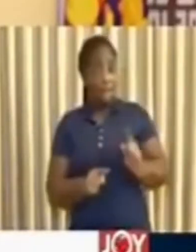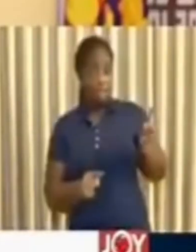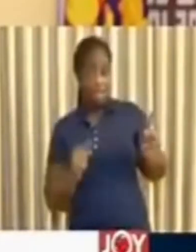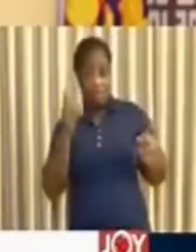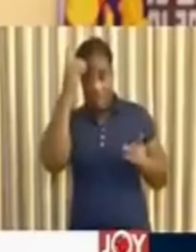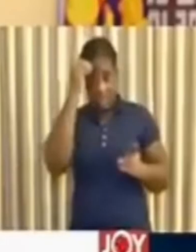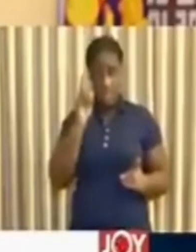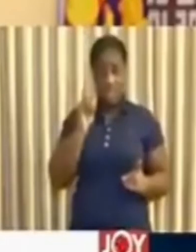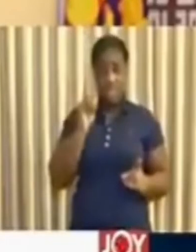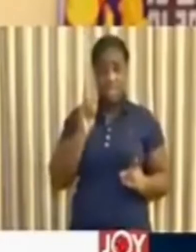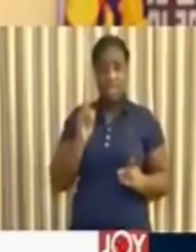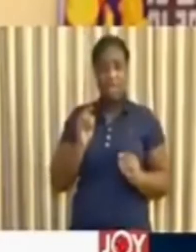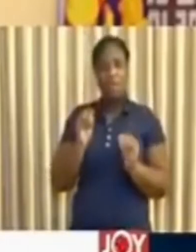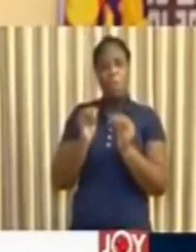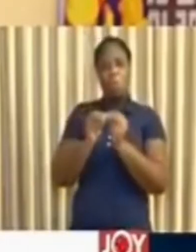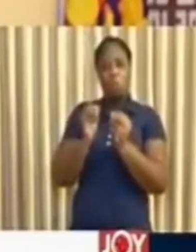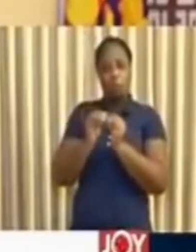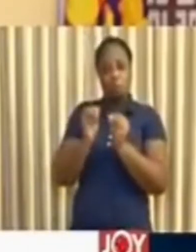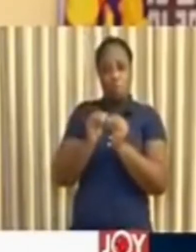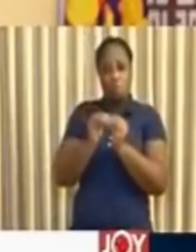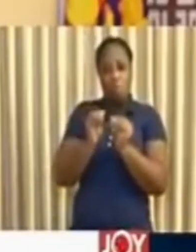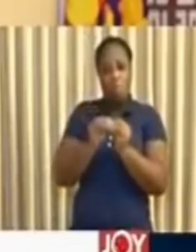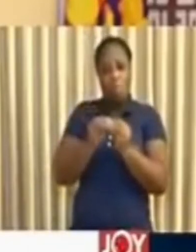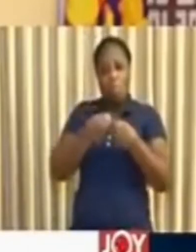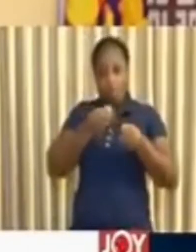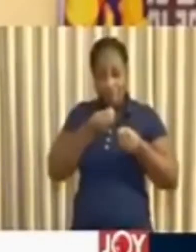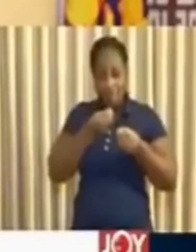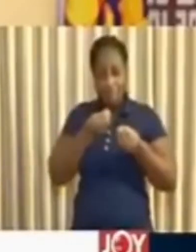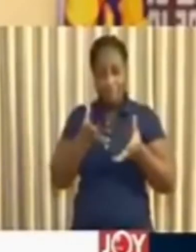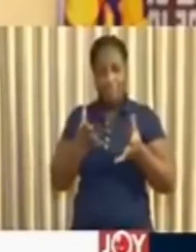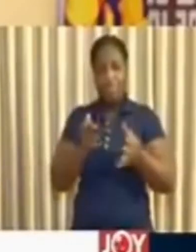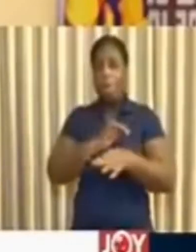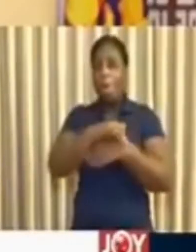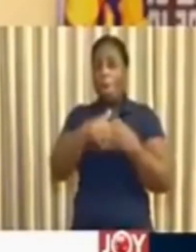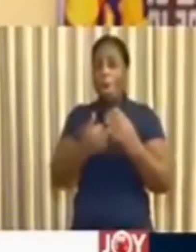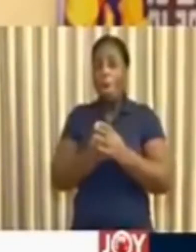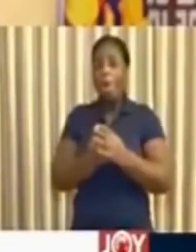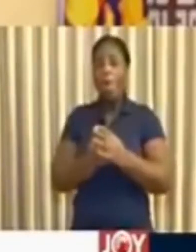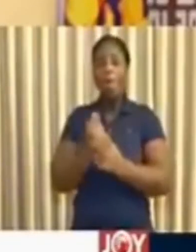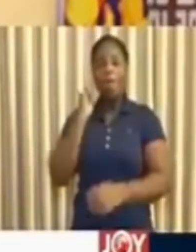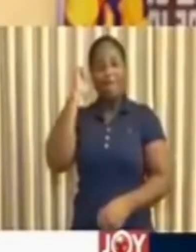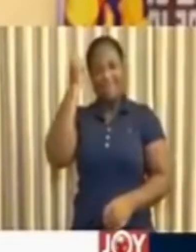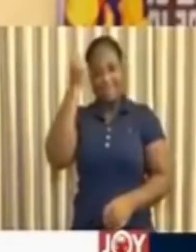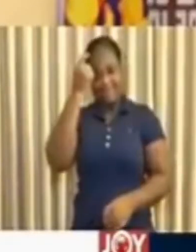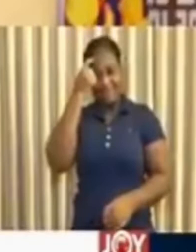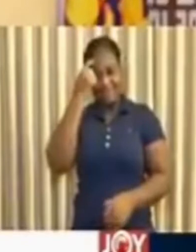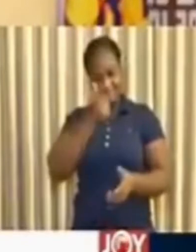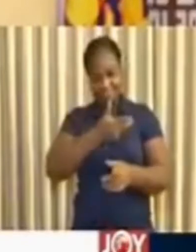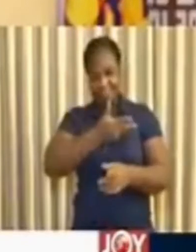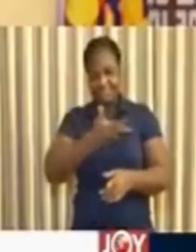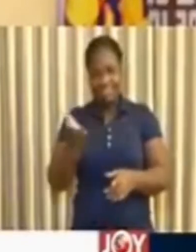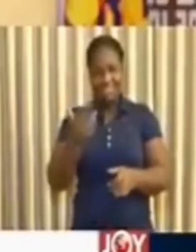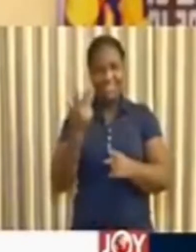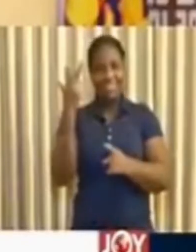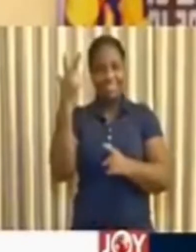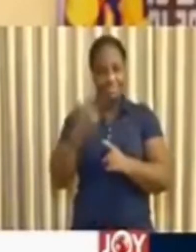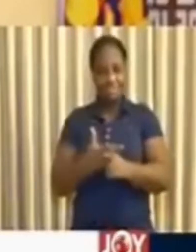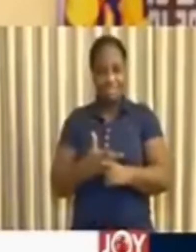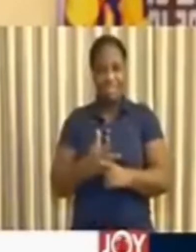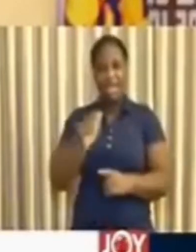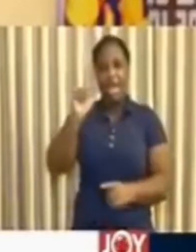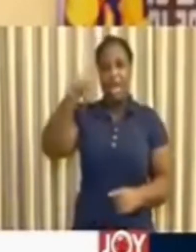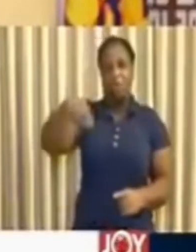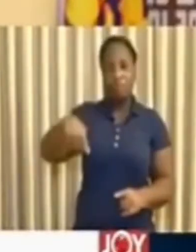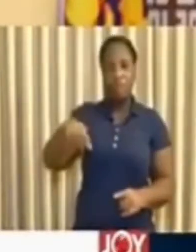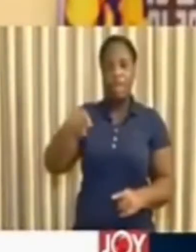on further measures of mitigation for all Ghanaians for the next three months, i.e. April,